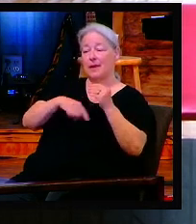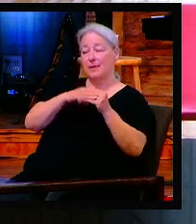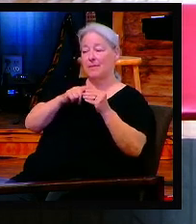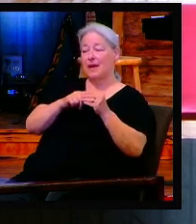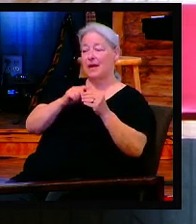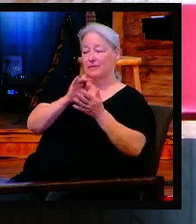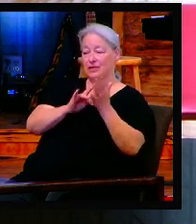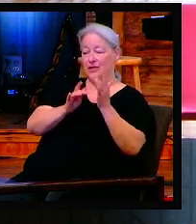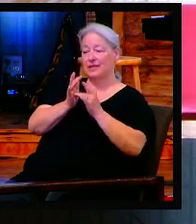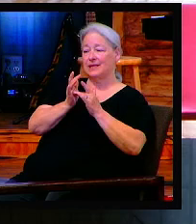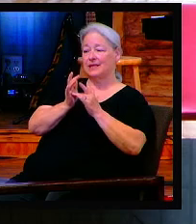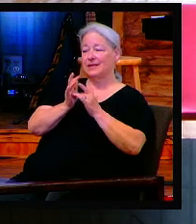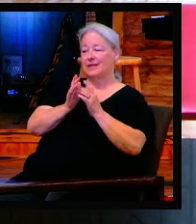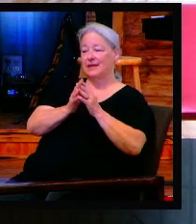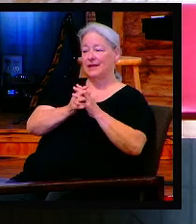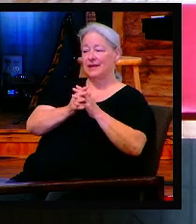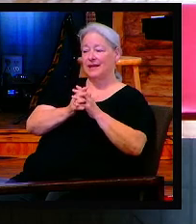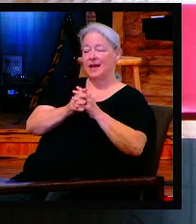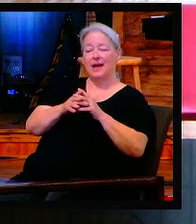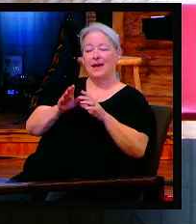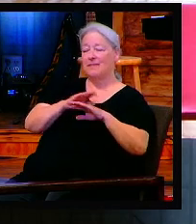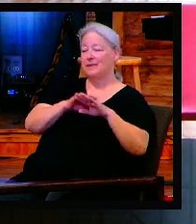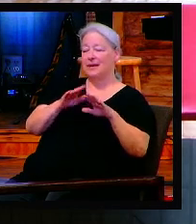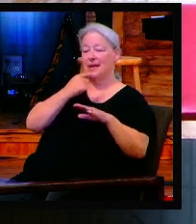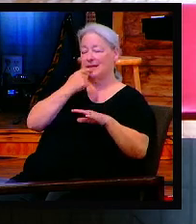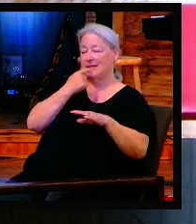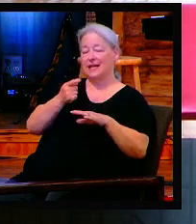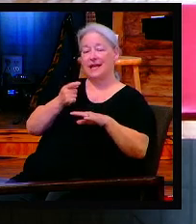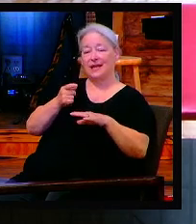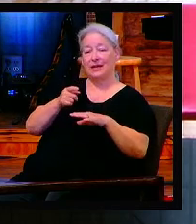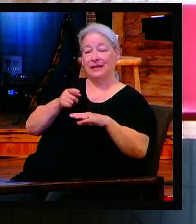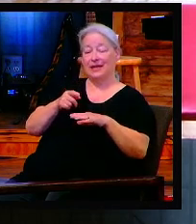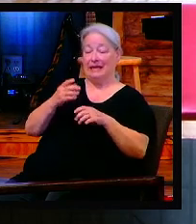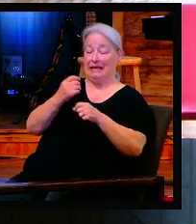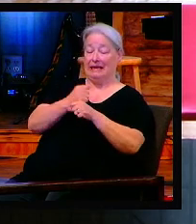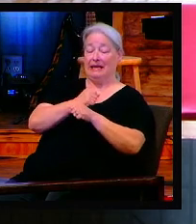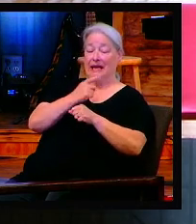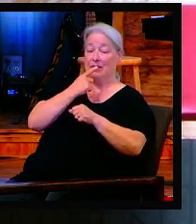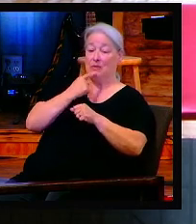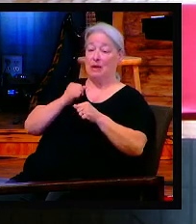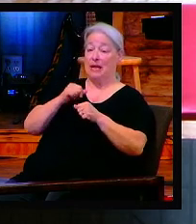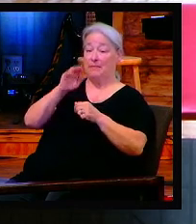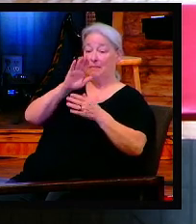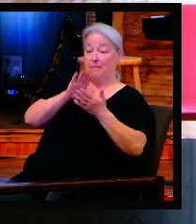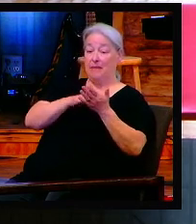tractor supply and Walmart, get you some red paint, but it's a good reminder. Hallelujah.